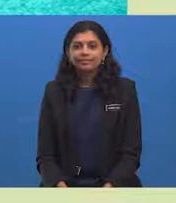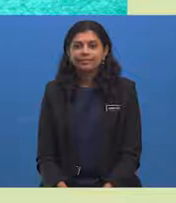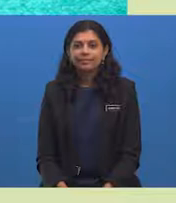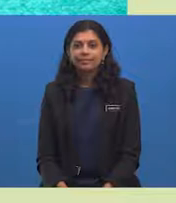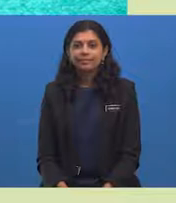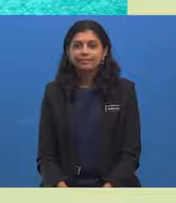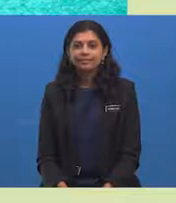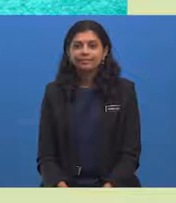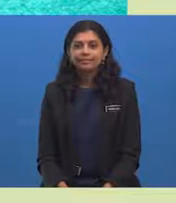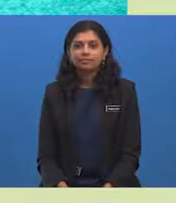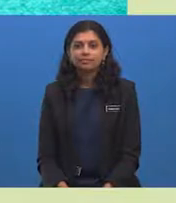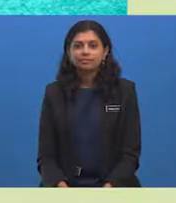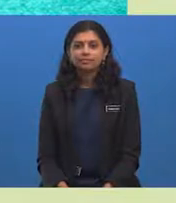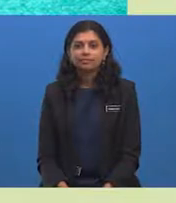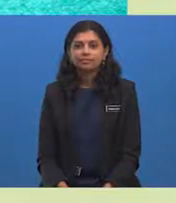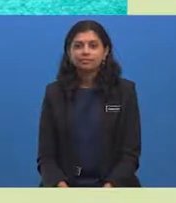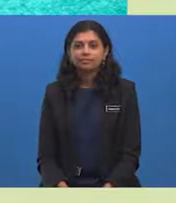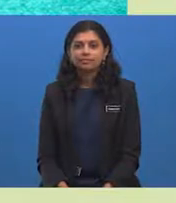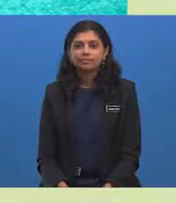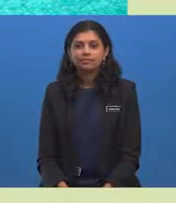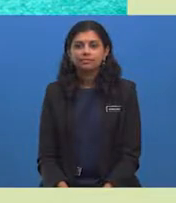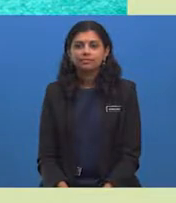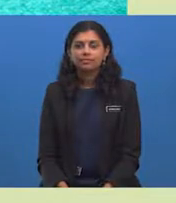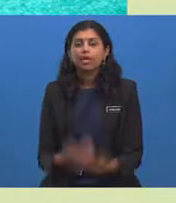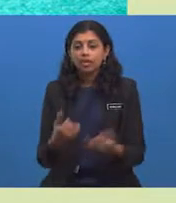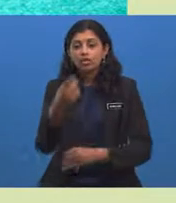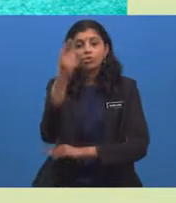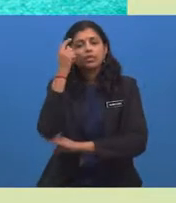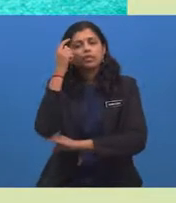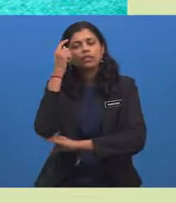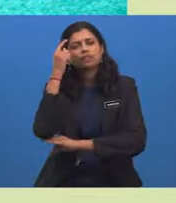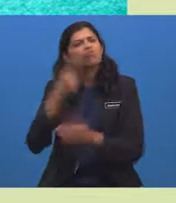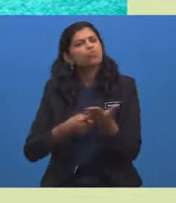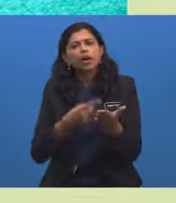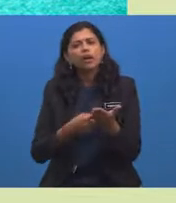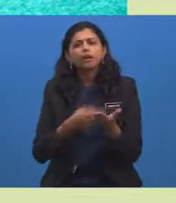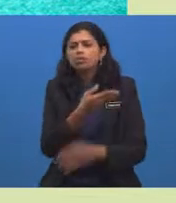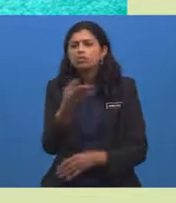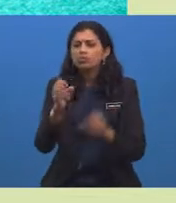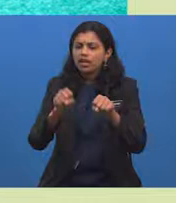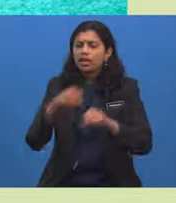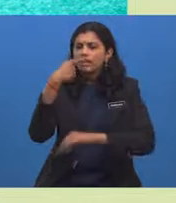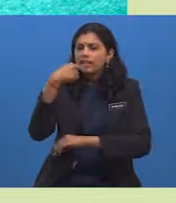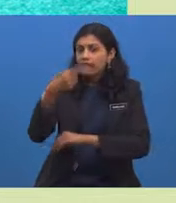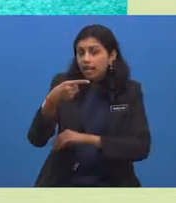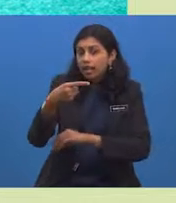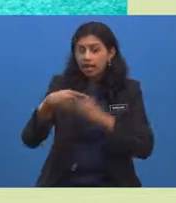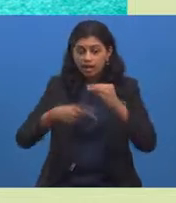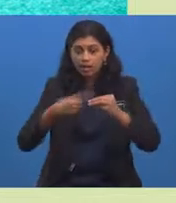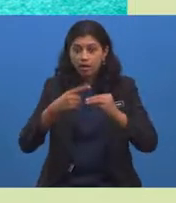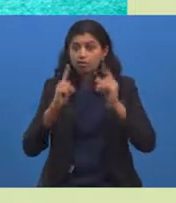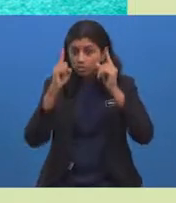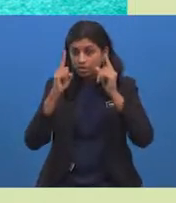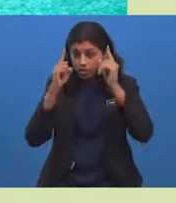Let's think of all the possible things you can tell your friend about this place if you are writing a